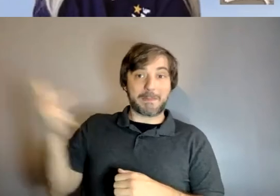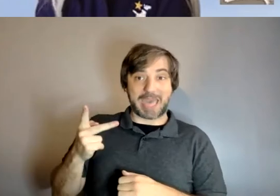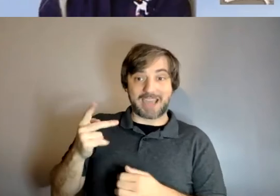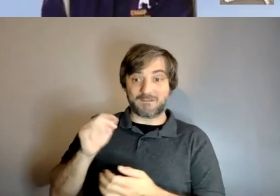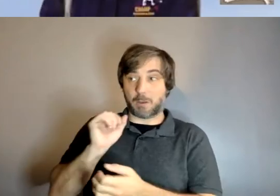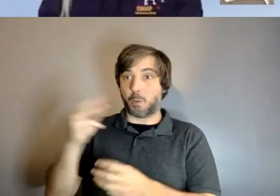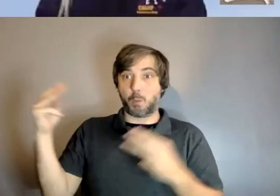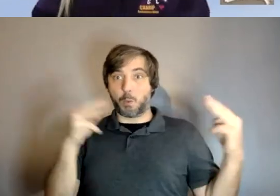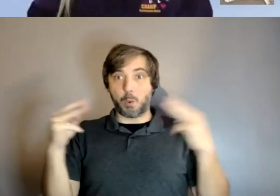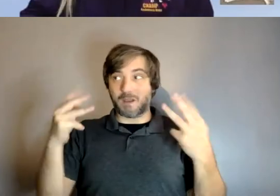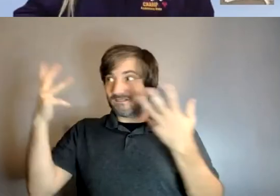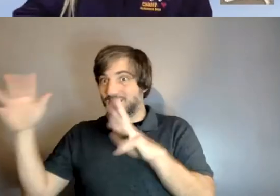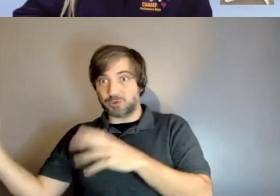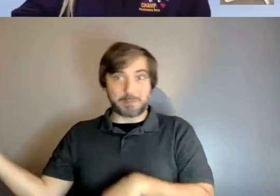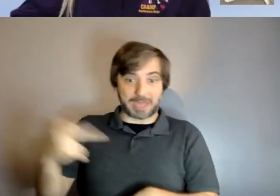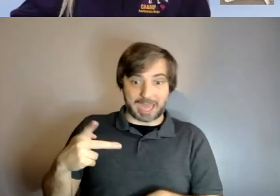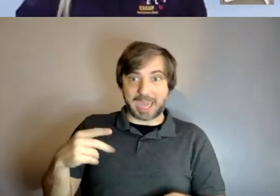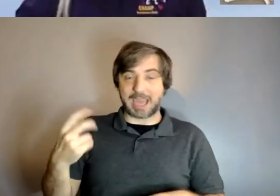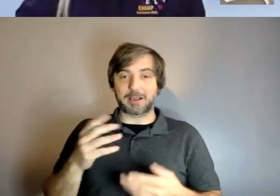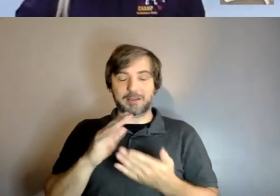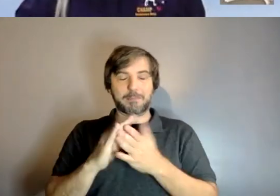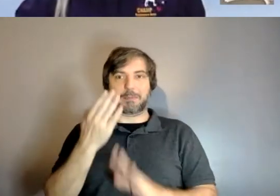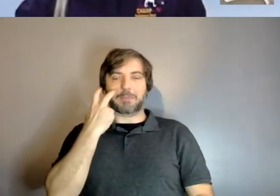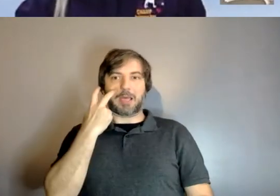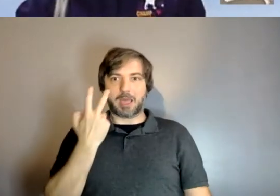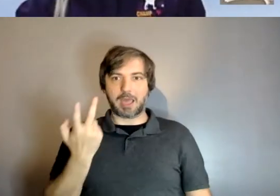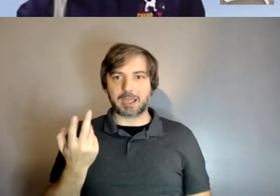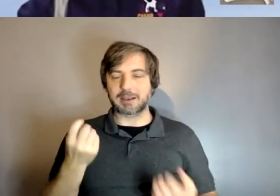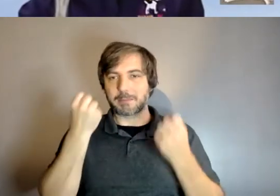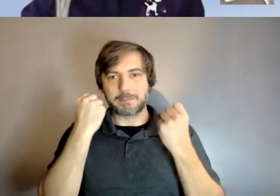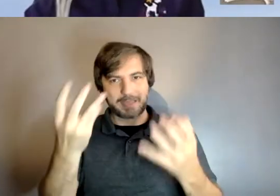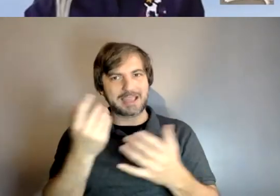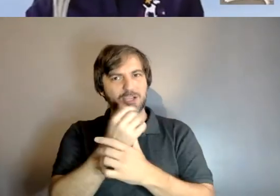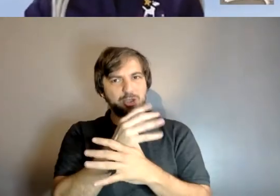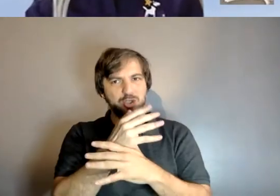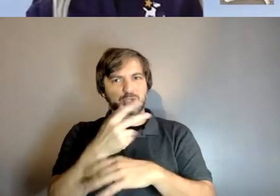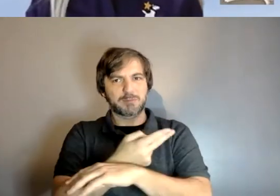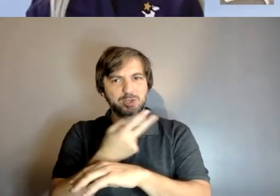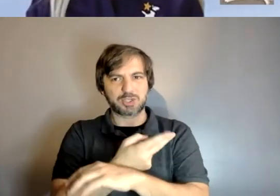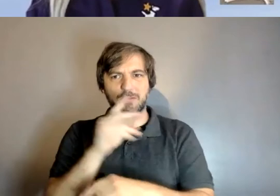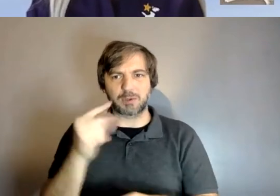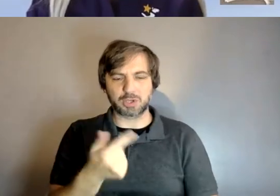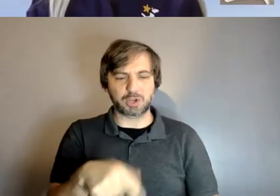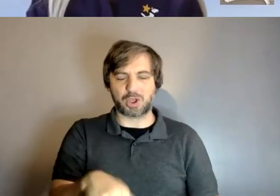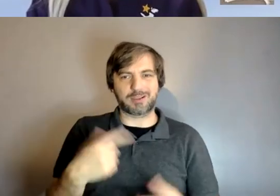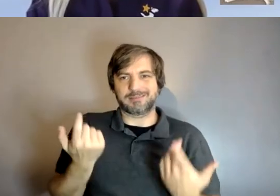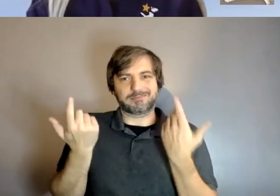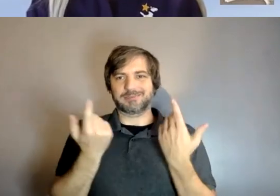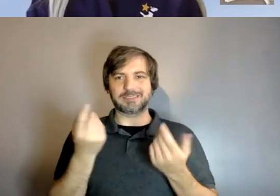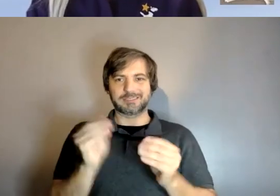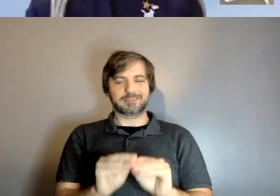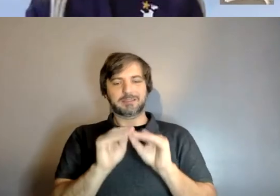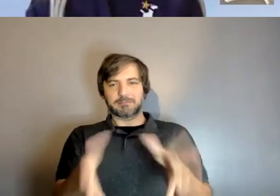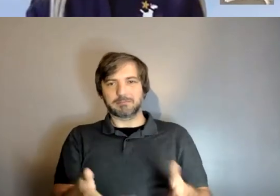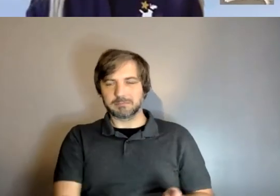blind there were there were a lot of lots and lots of german shepherd dogs that that accompanied them and they saw an instinct of whatever reason care for